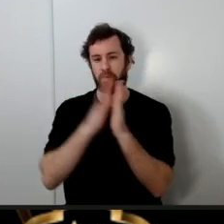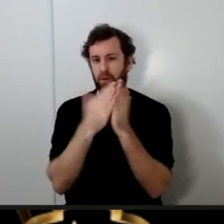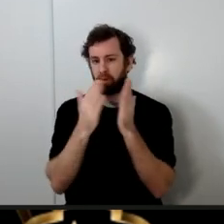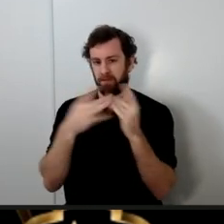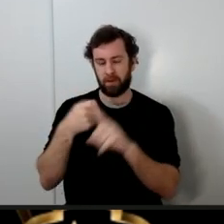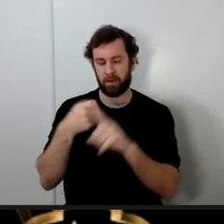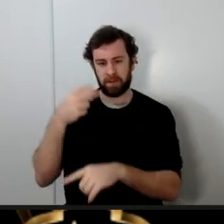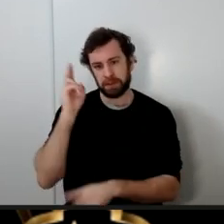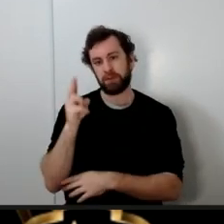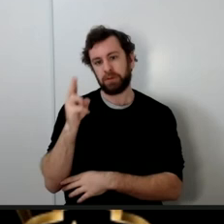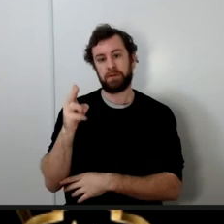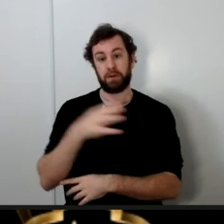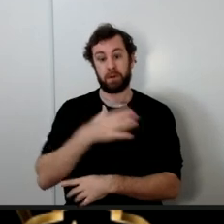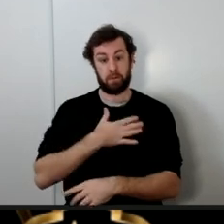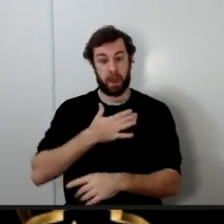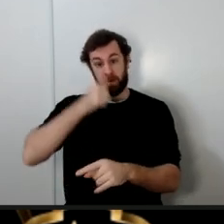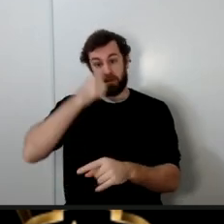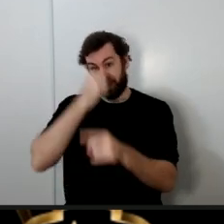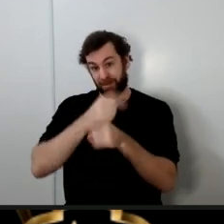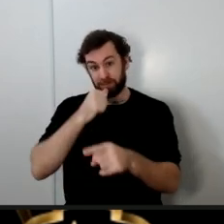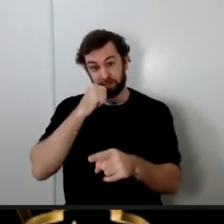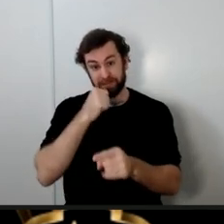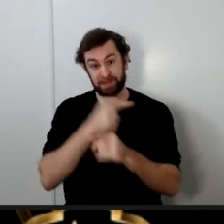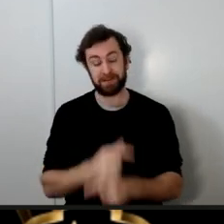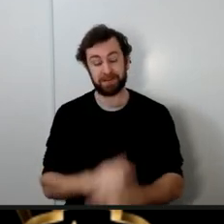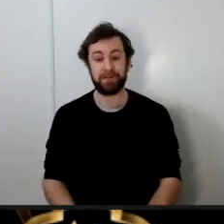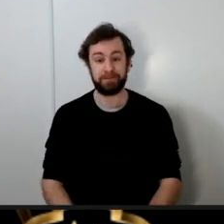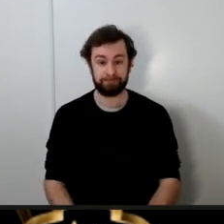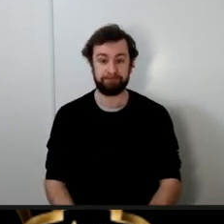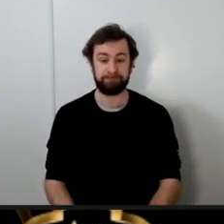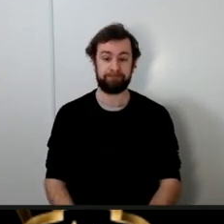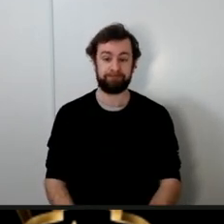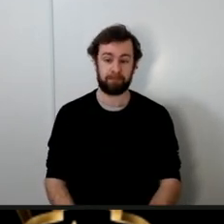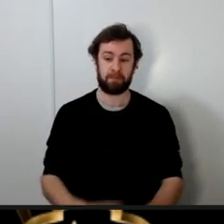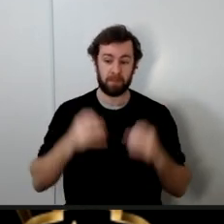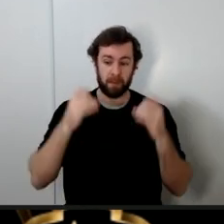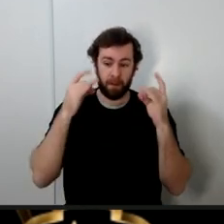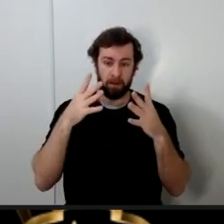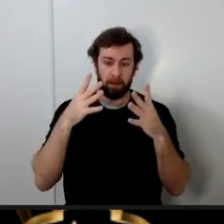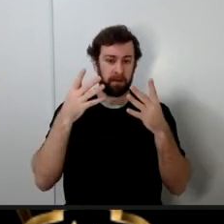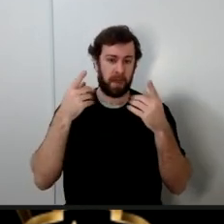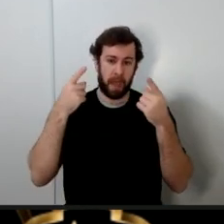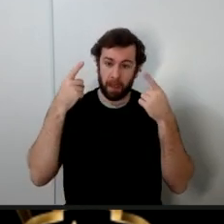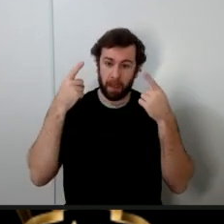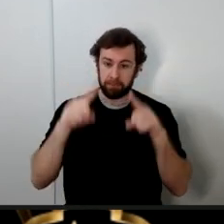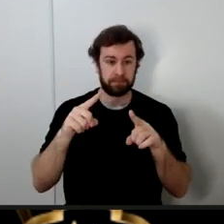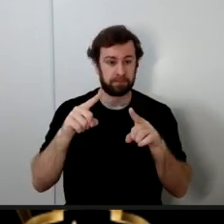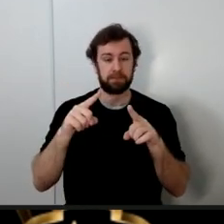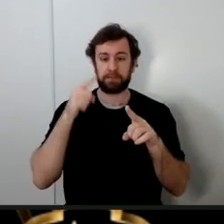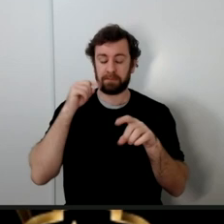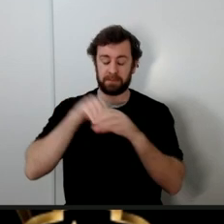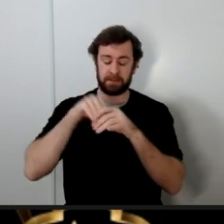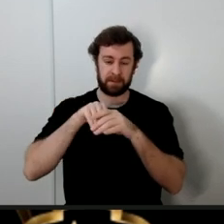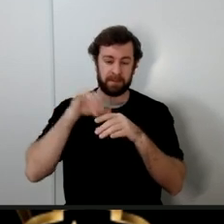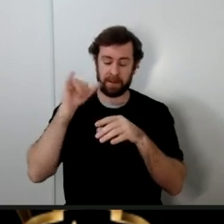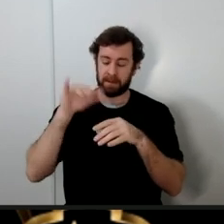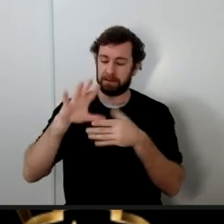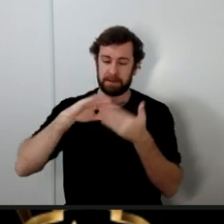so my dear brothers and sisters a tragic event did happen in the city of Medina